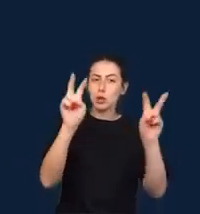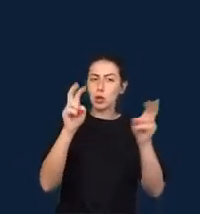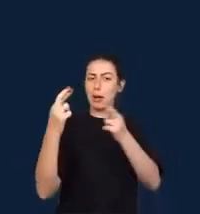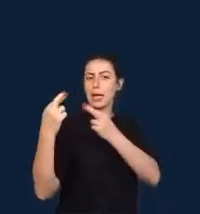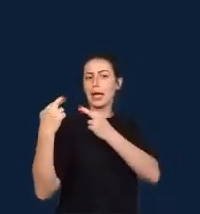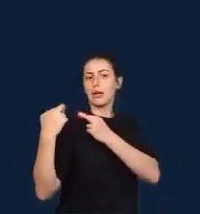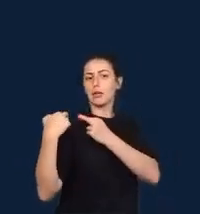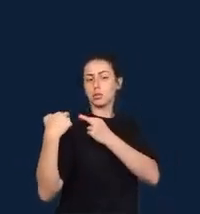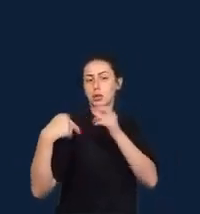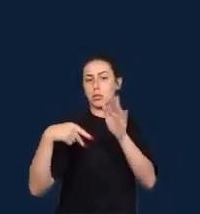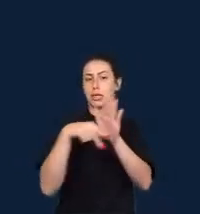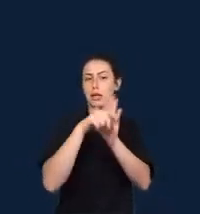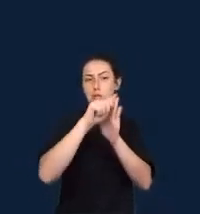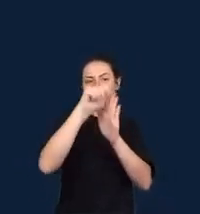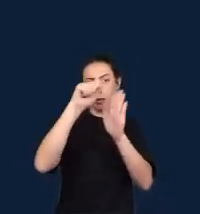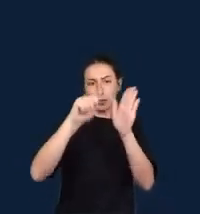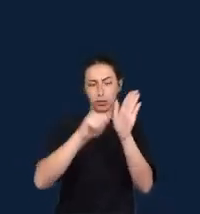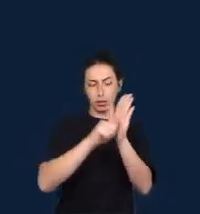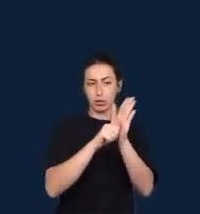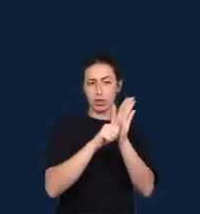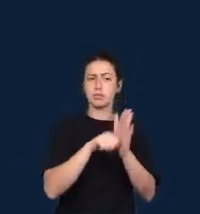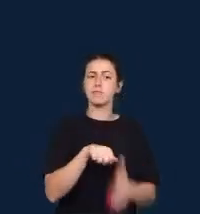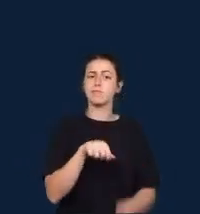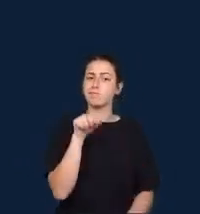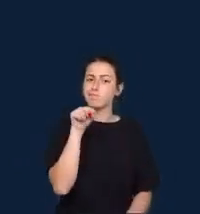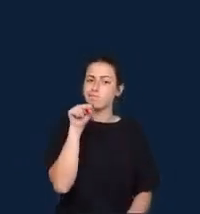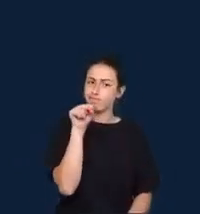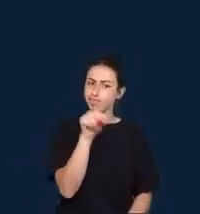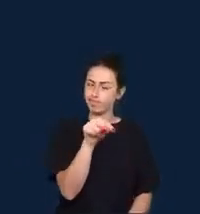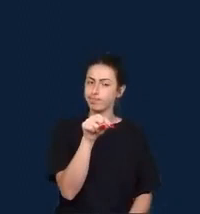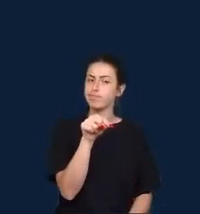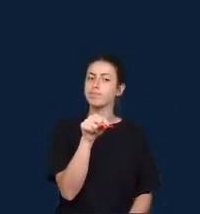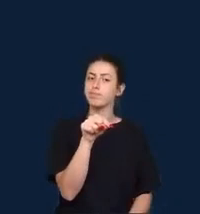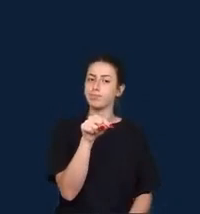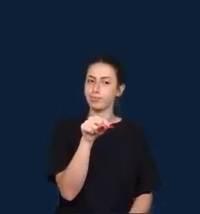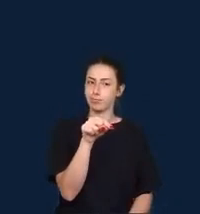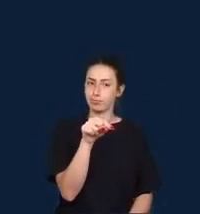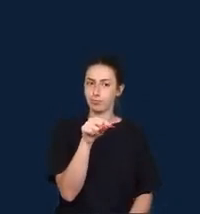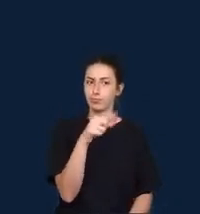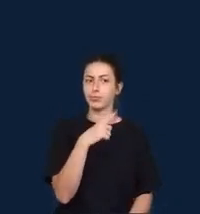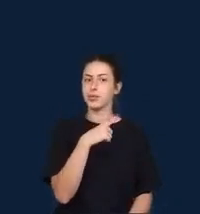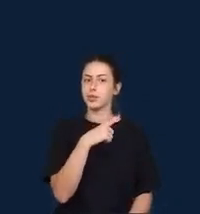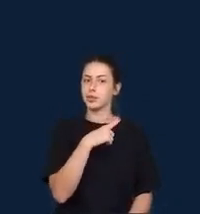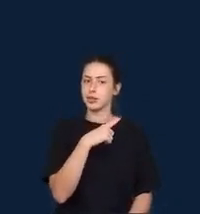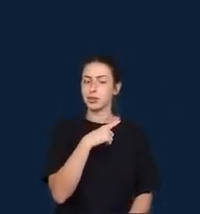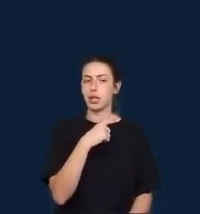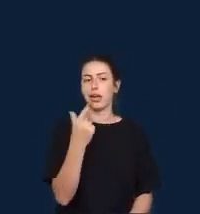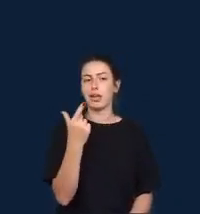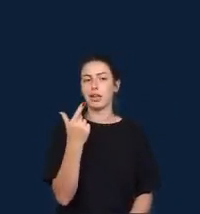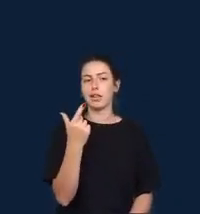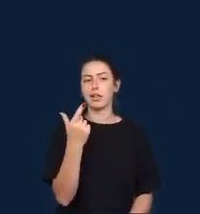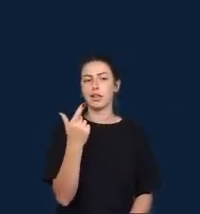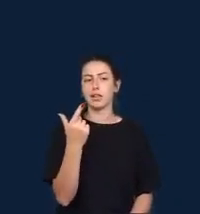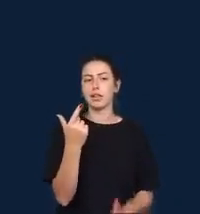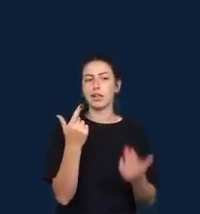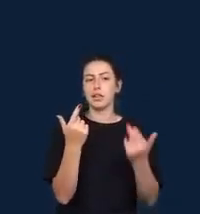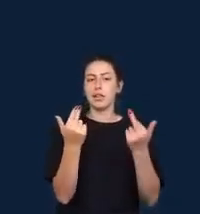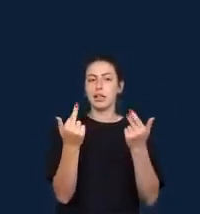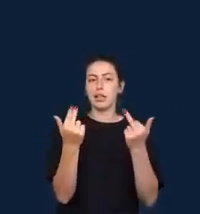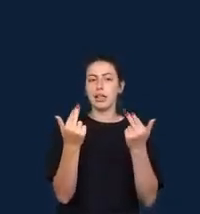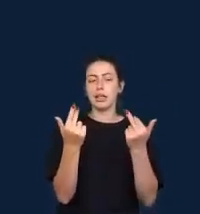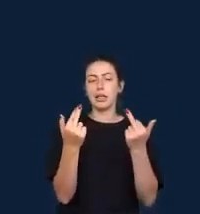scrutinize algorithms and data infrastructures. And in the words of computational data journalism expert Nick